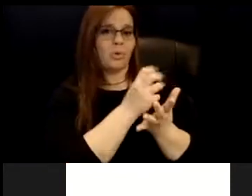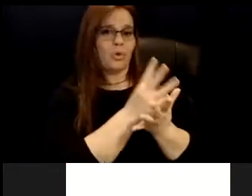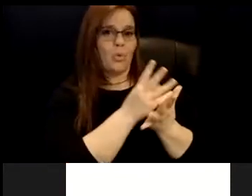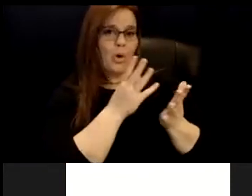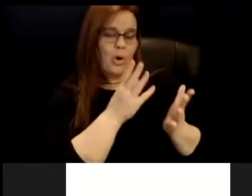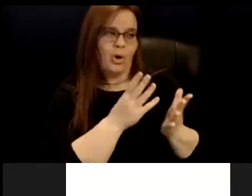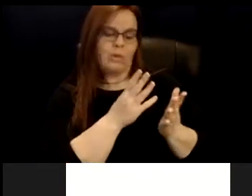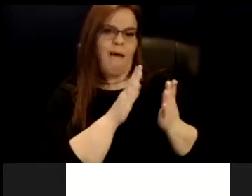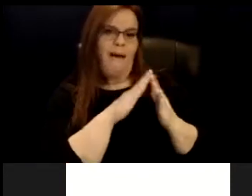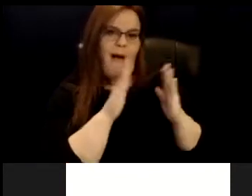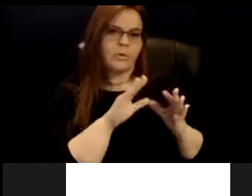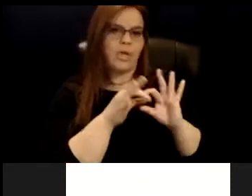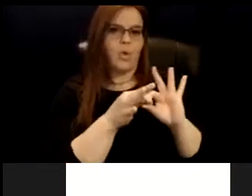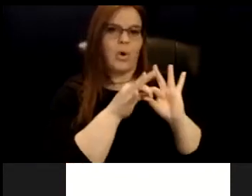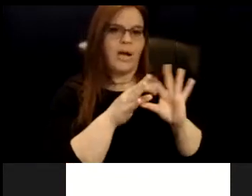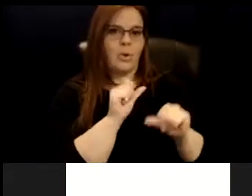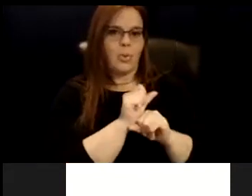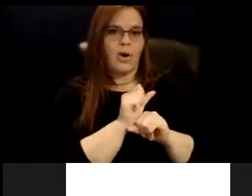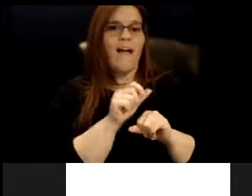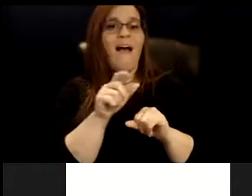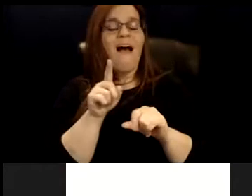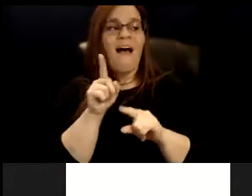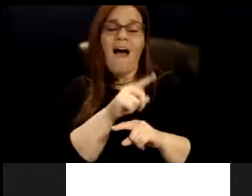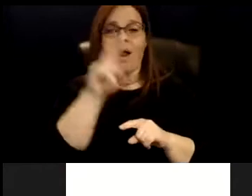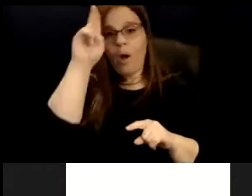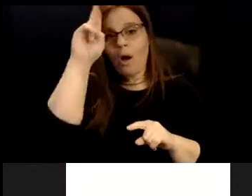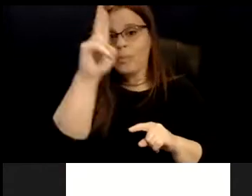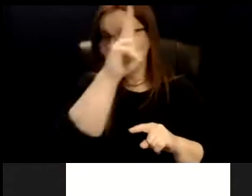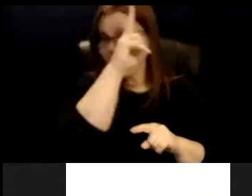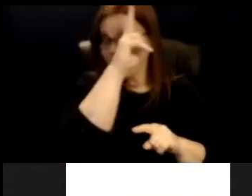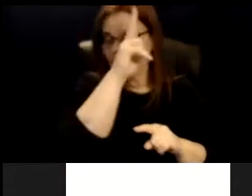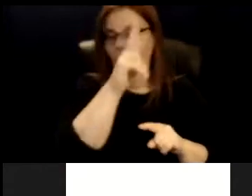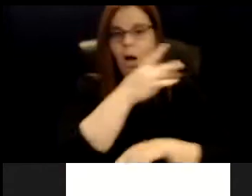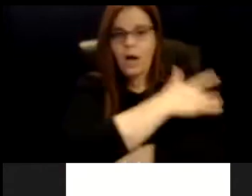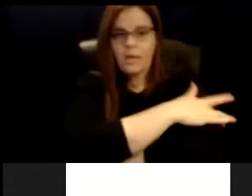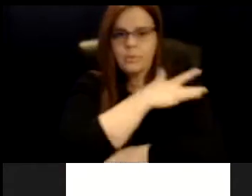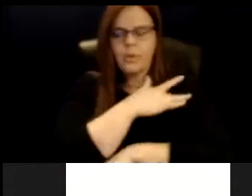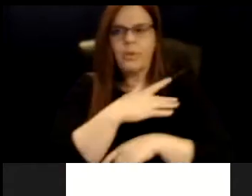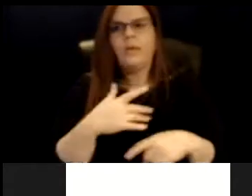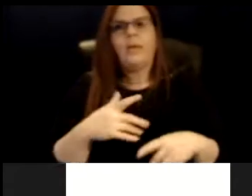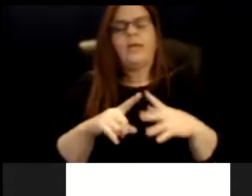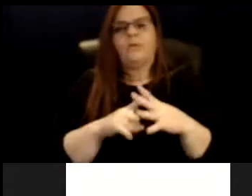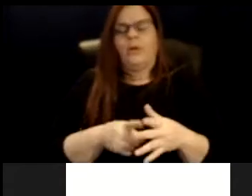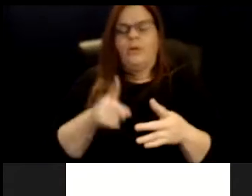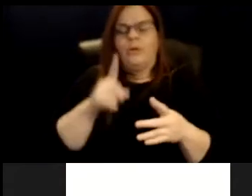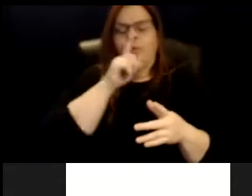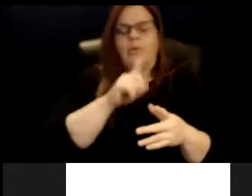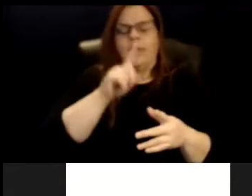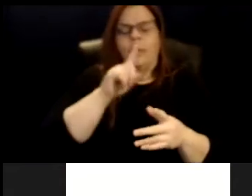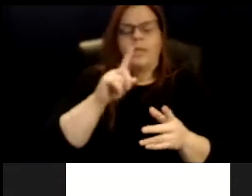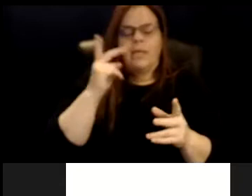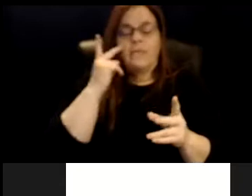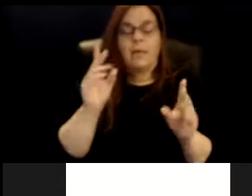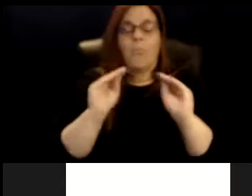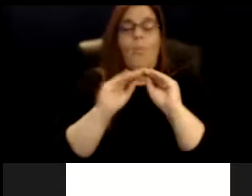at Harborview at the advent of the coordinated entry system. And I started to really, really see, I think clearer than